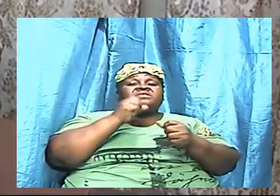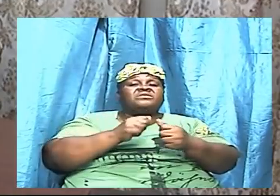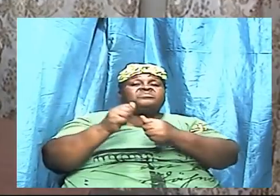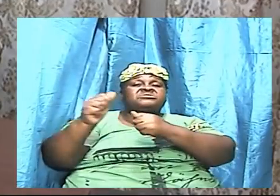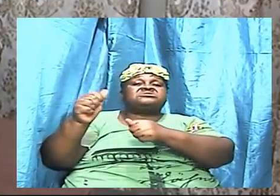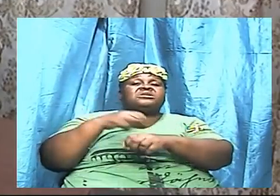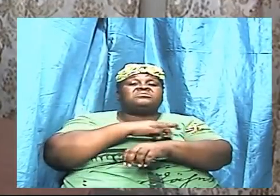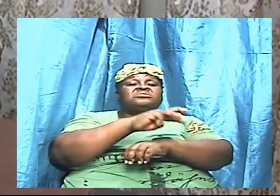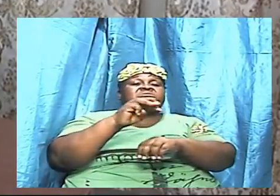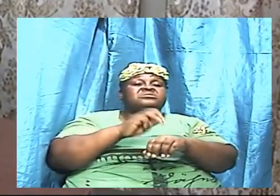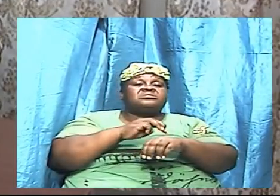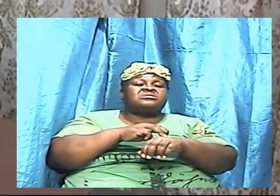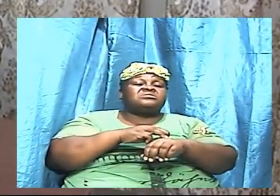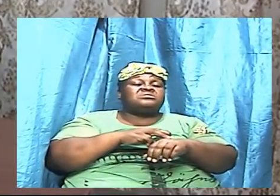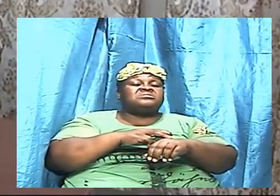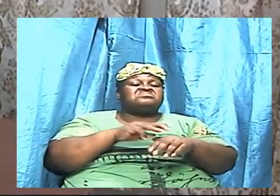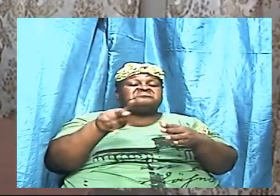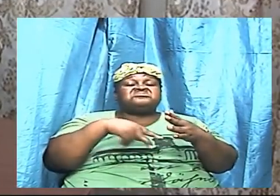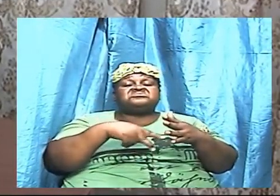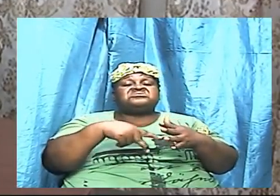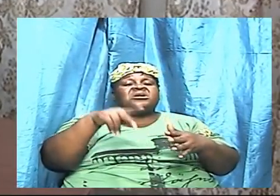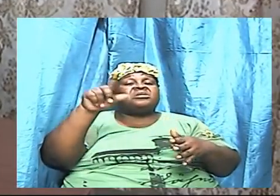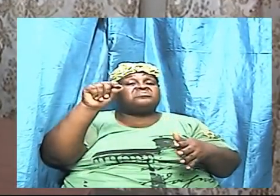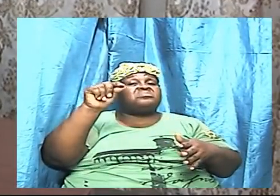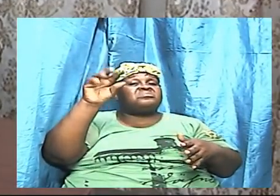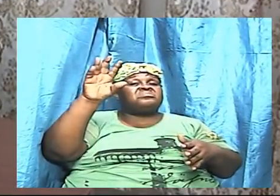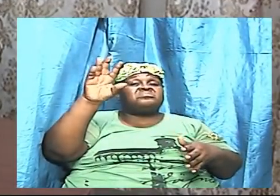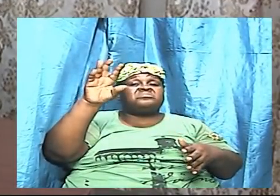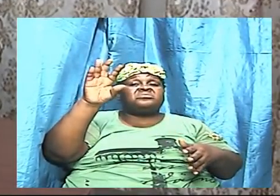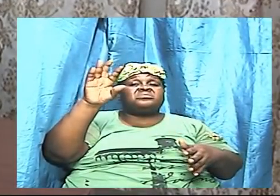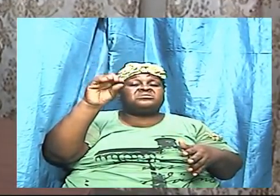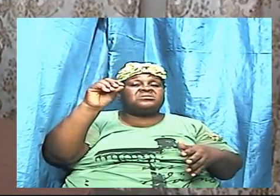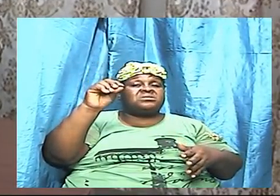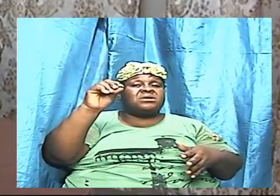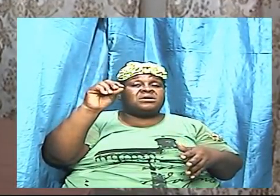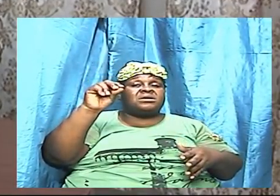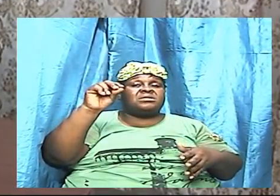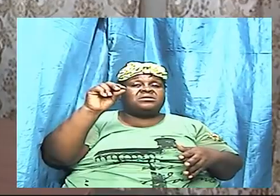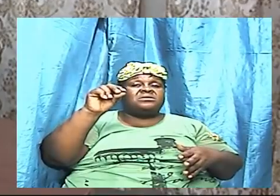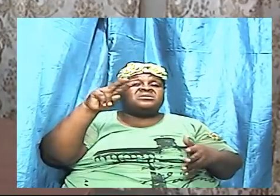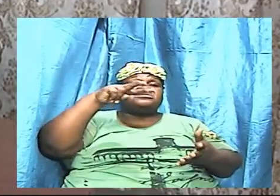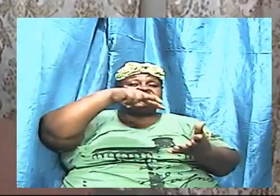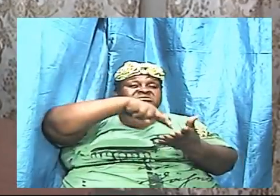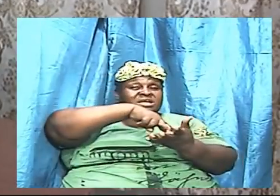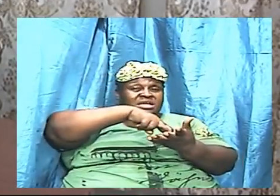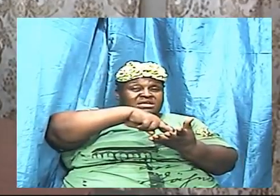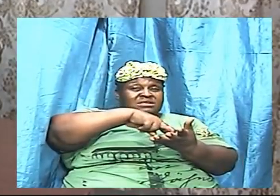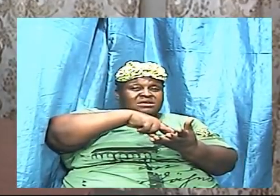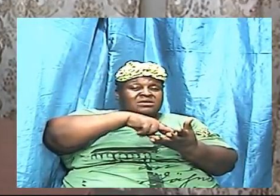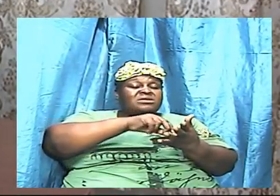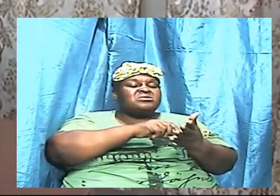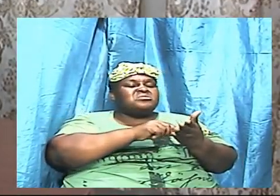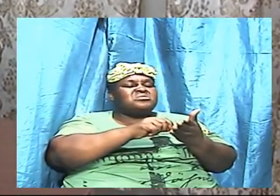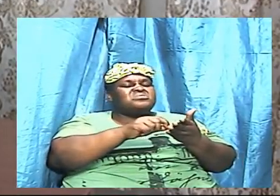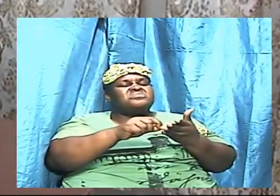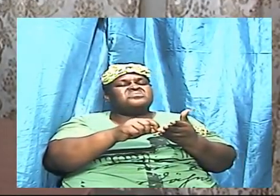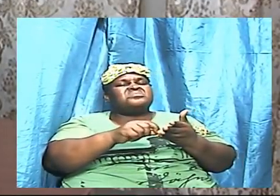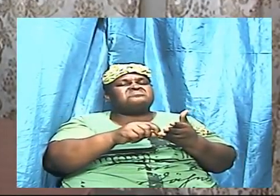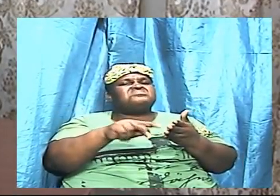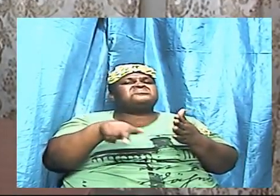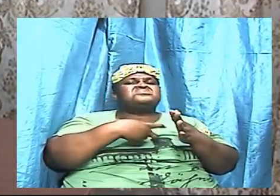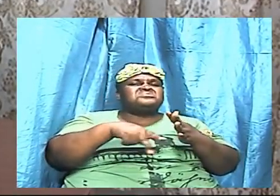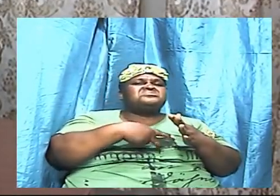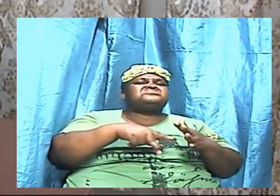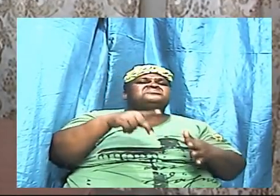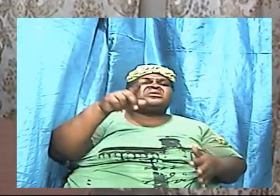29 wherever we are at 930 we are going to stand and we are going to read psalm 29